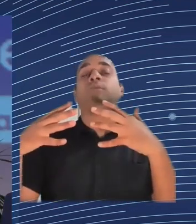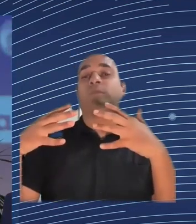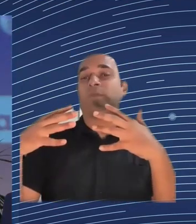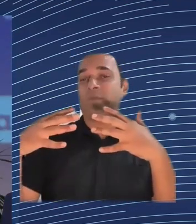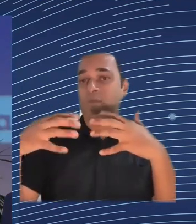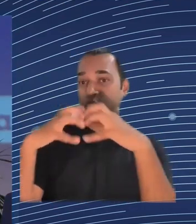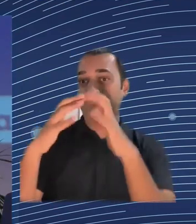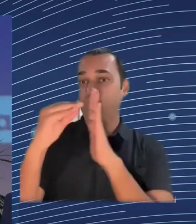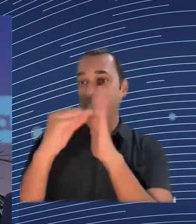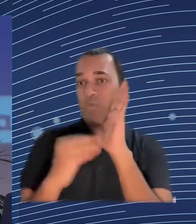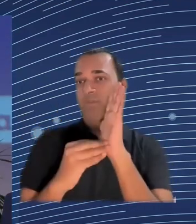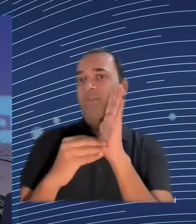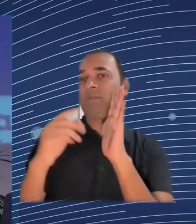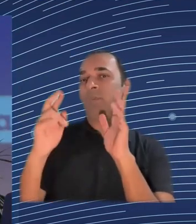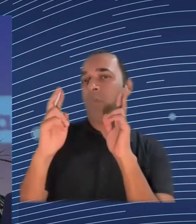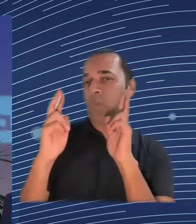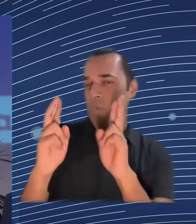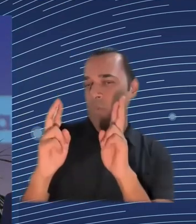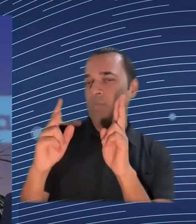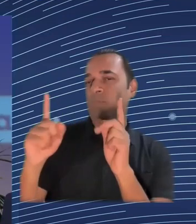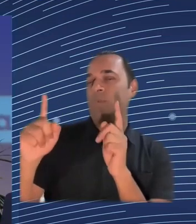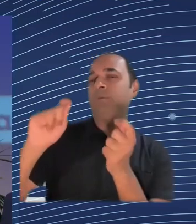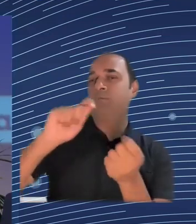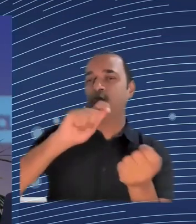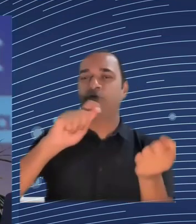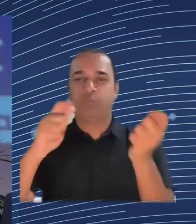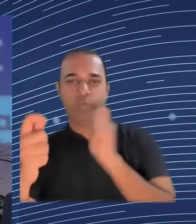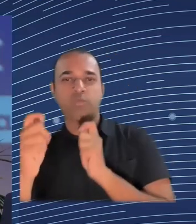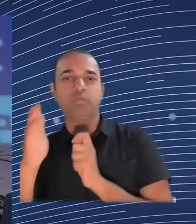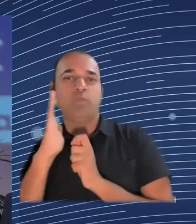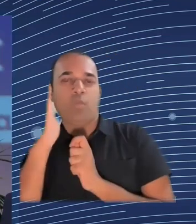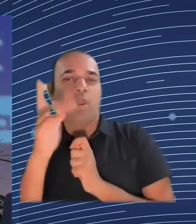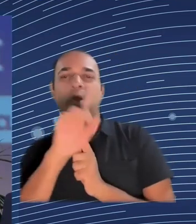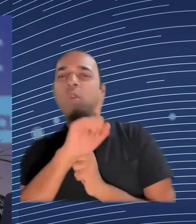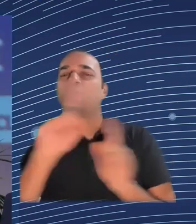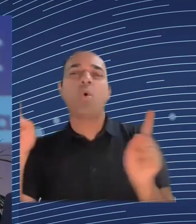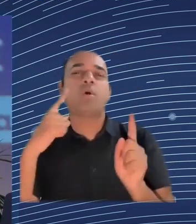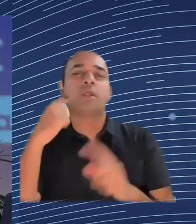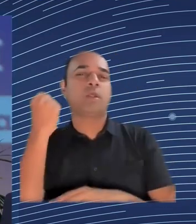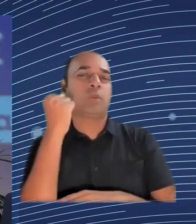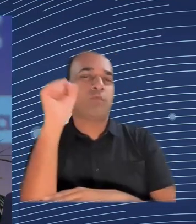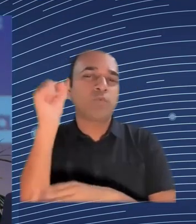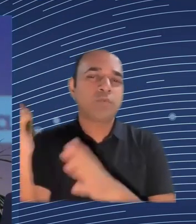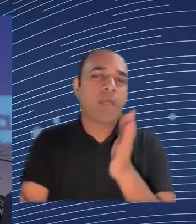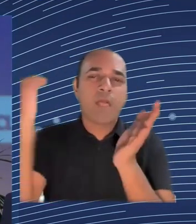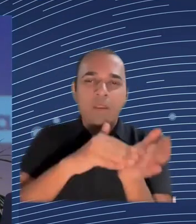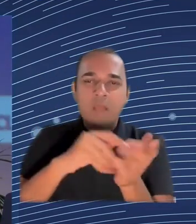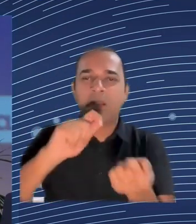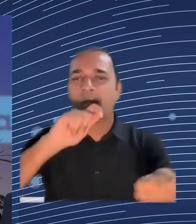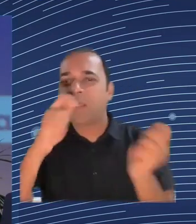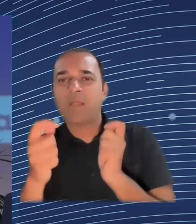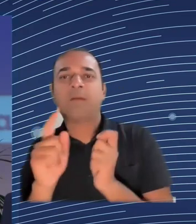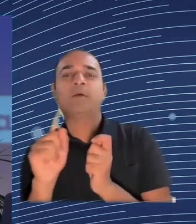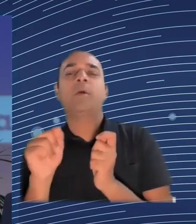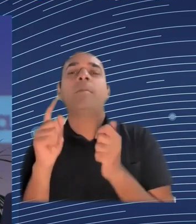remaining with the same priorities, with the same quality of investments, but having more citizens in Europe